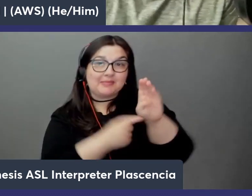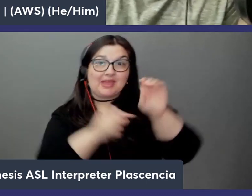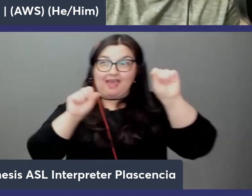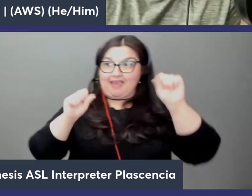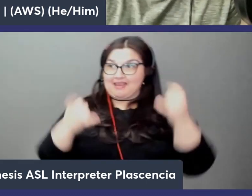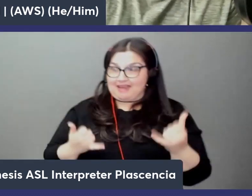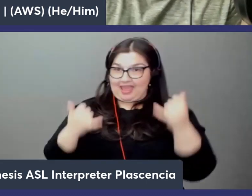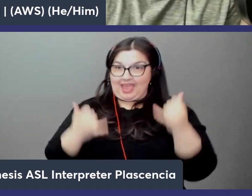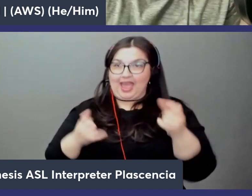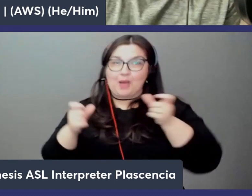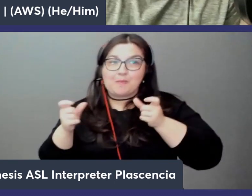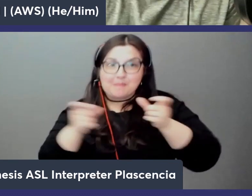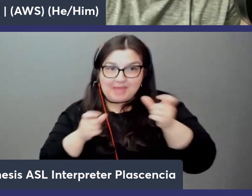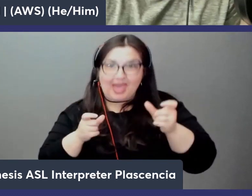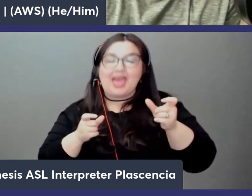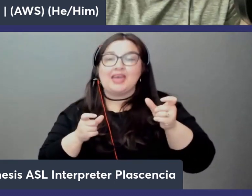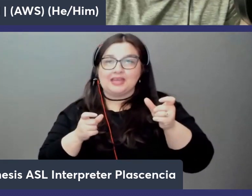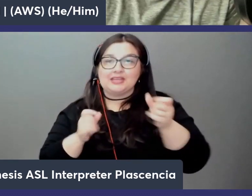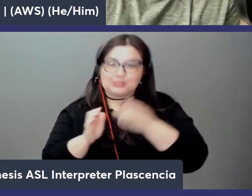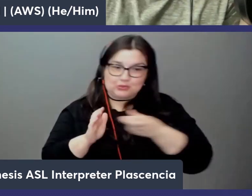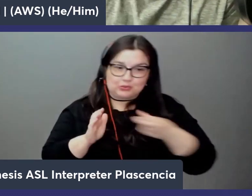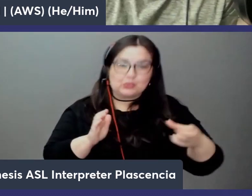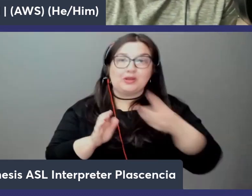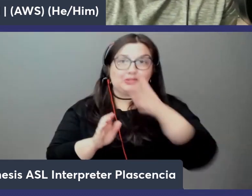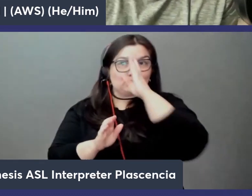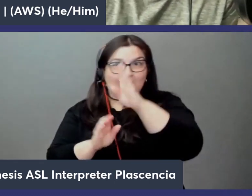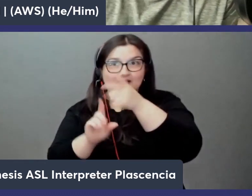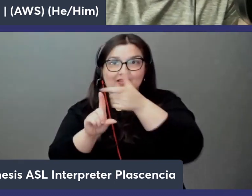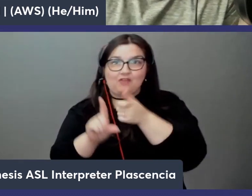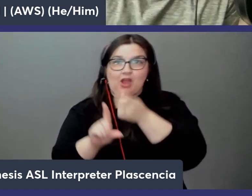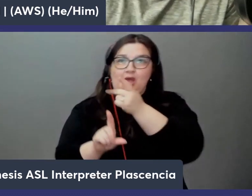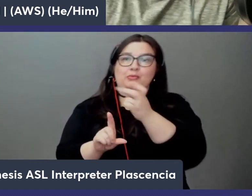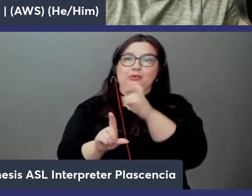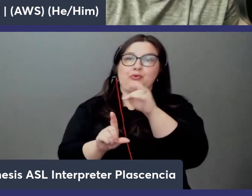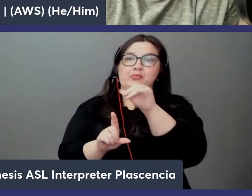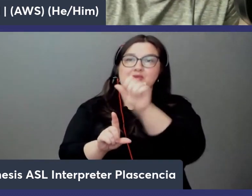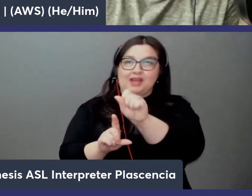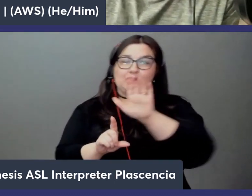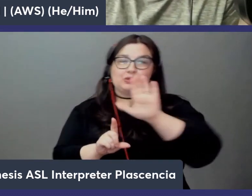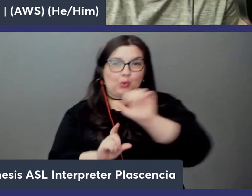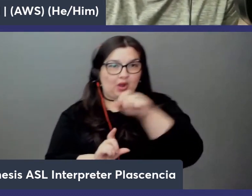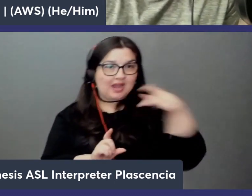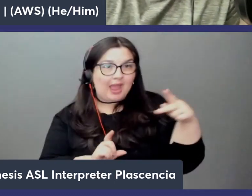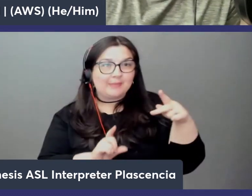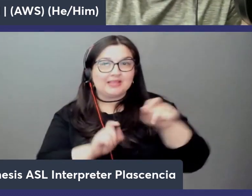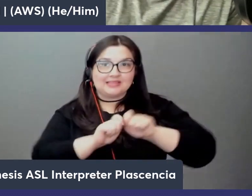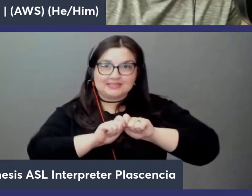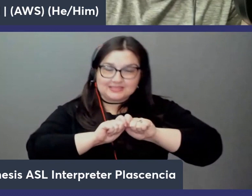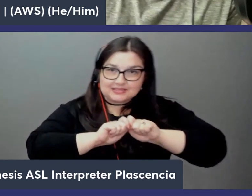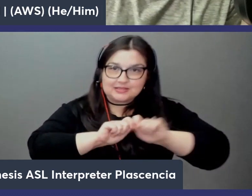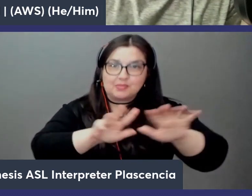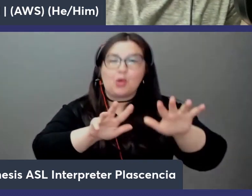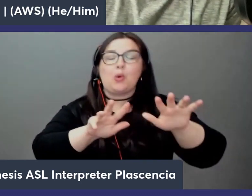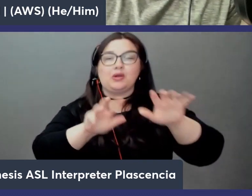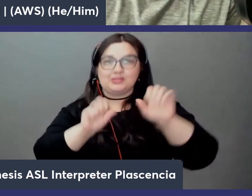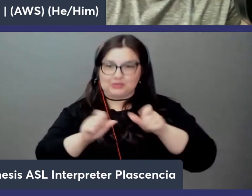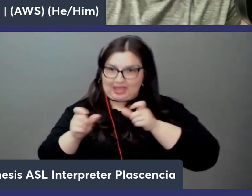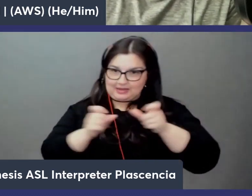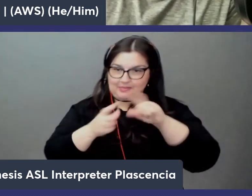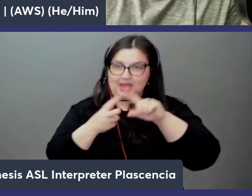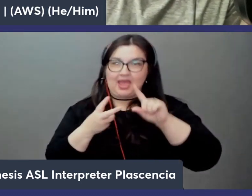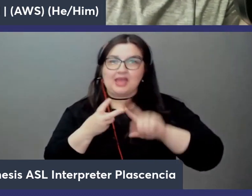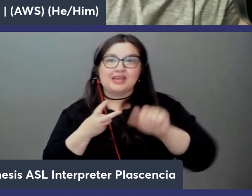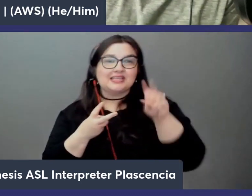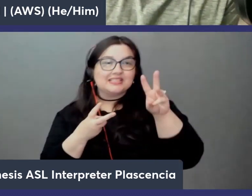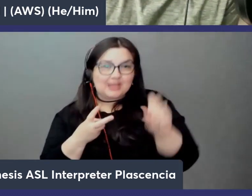memory db resources directly from kubernetes and so as your application is deployed and managing all of the resources you can also manage your database